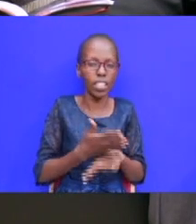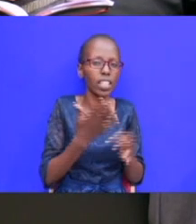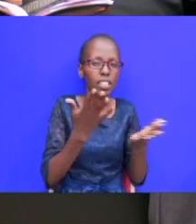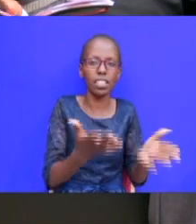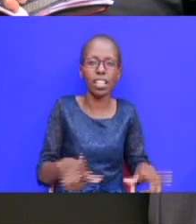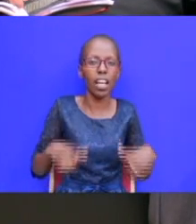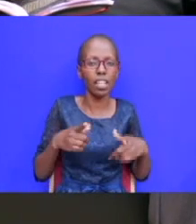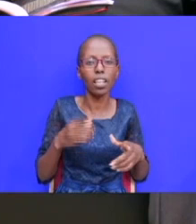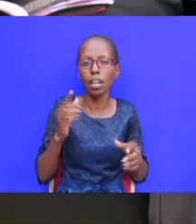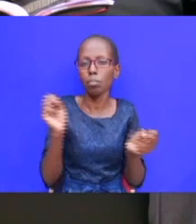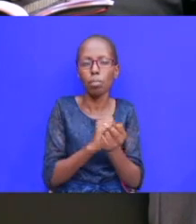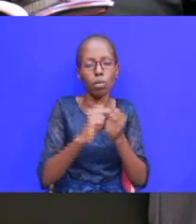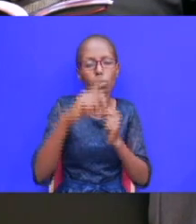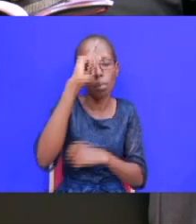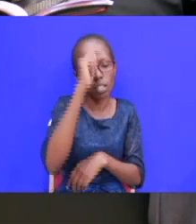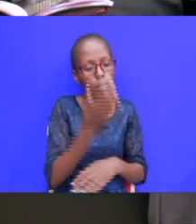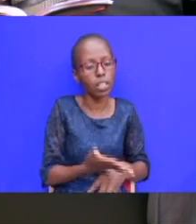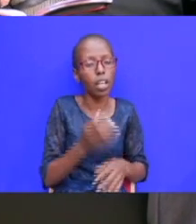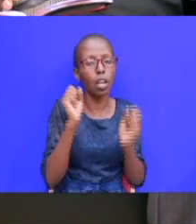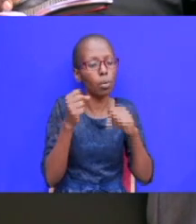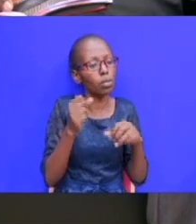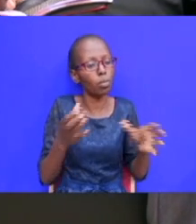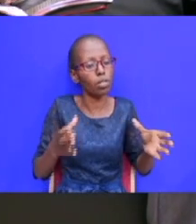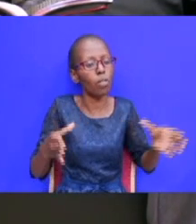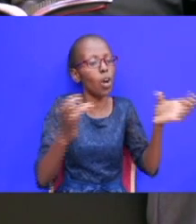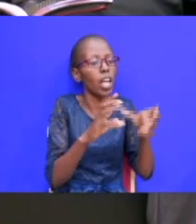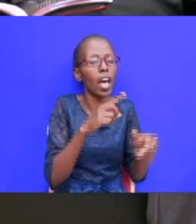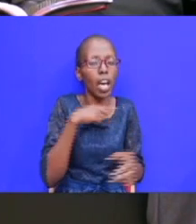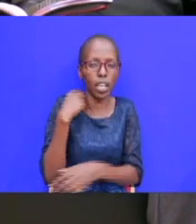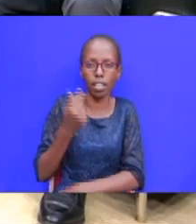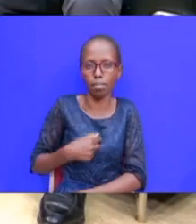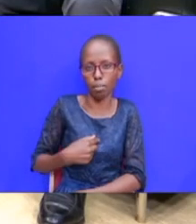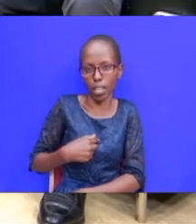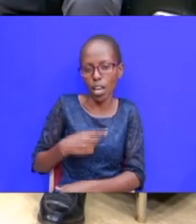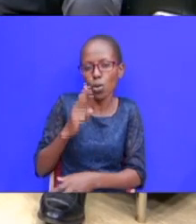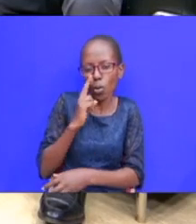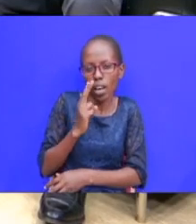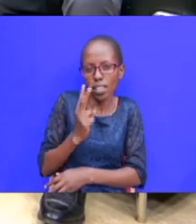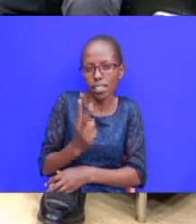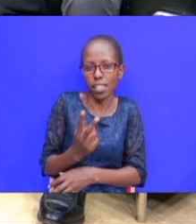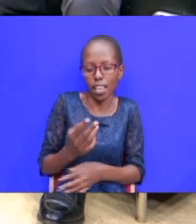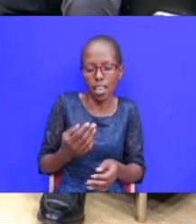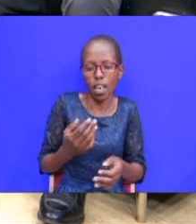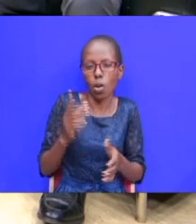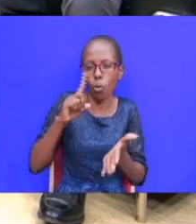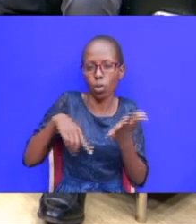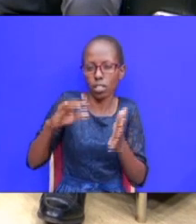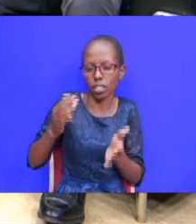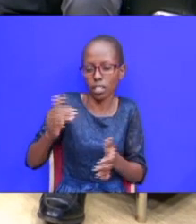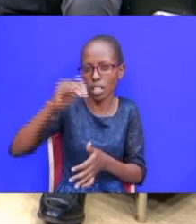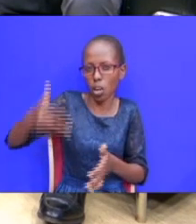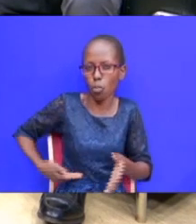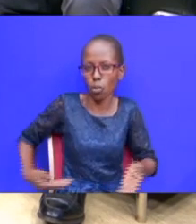become a stink in this land they can't gather up and do what and kill you so you can see the kind of cover-up that jacob was trying